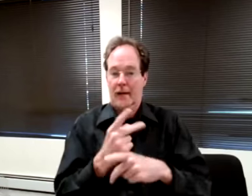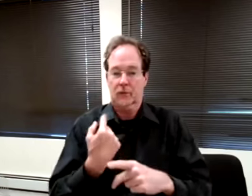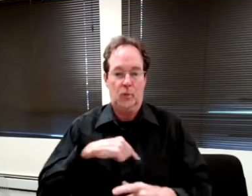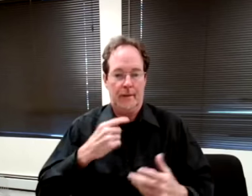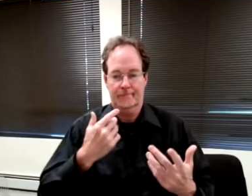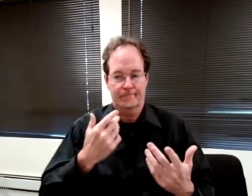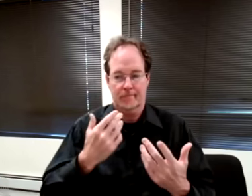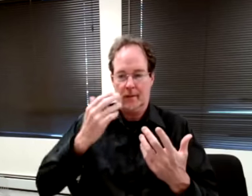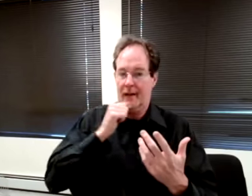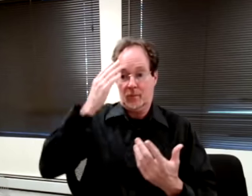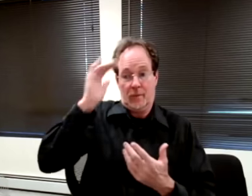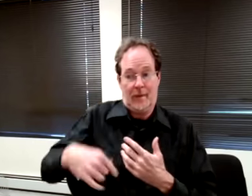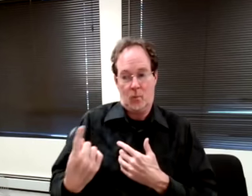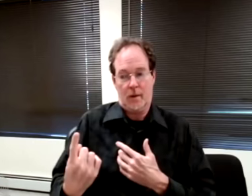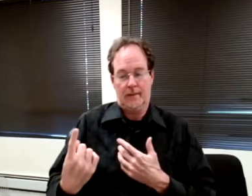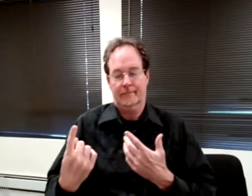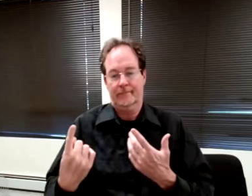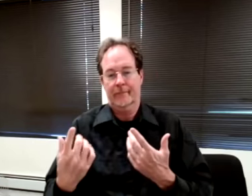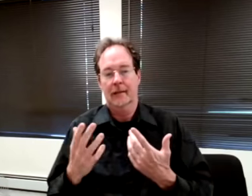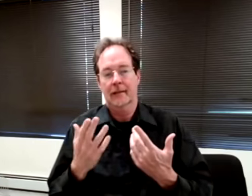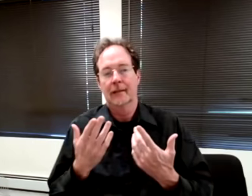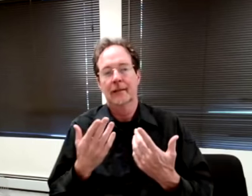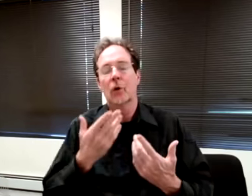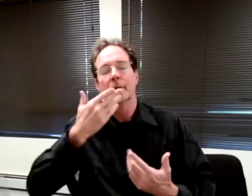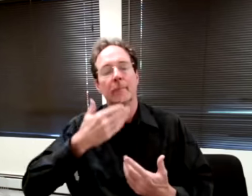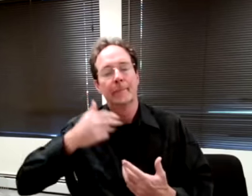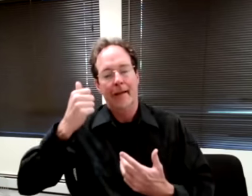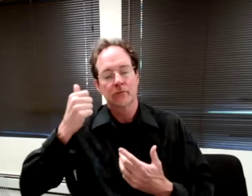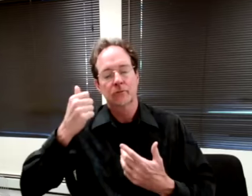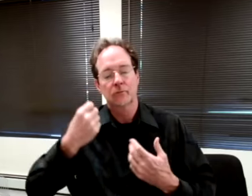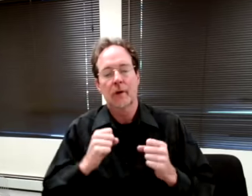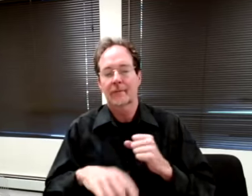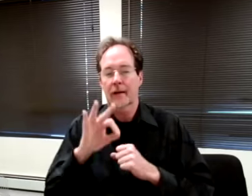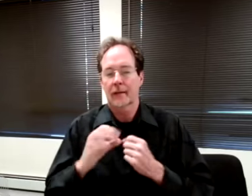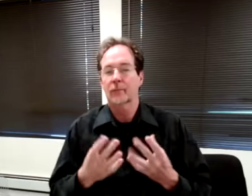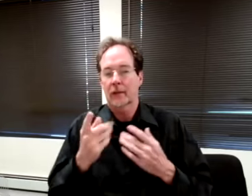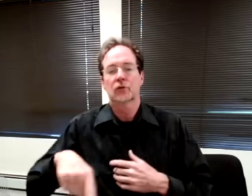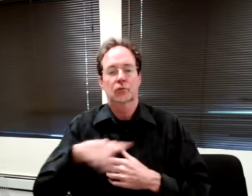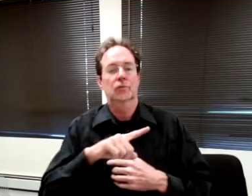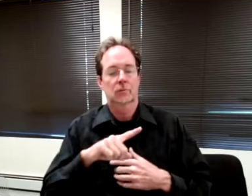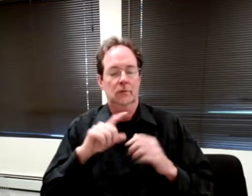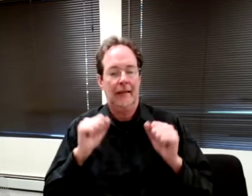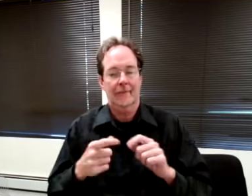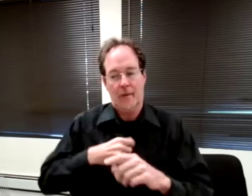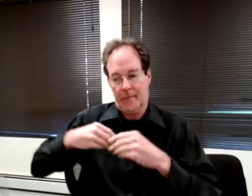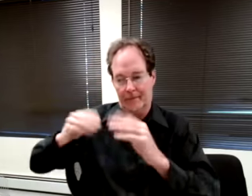with. So it's it's it's best to try to find out as much as you can from the vendor